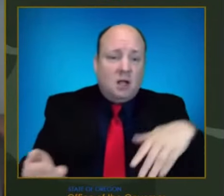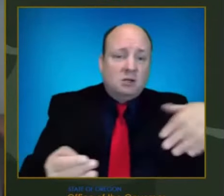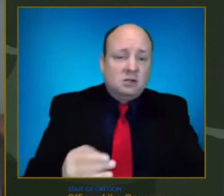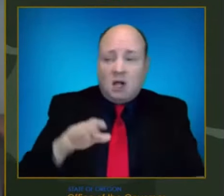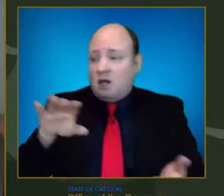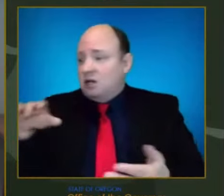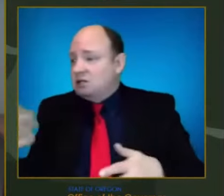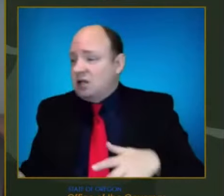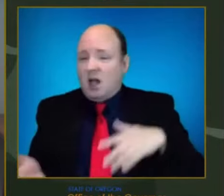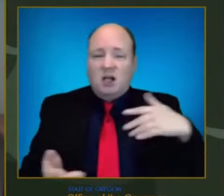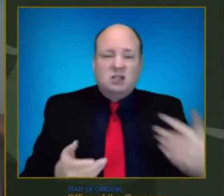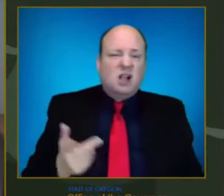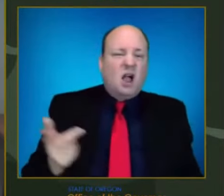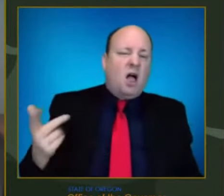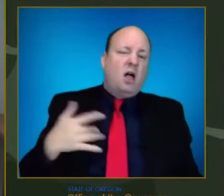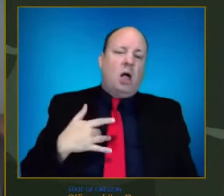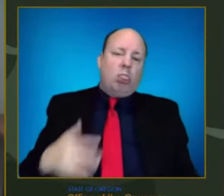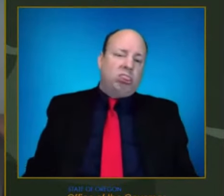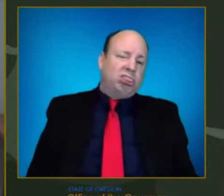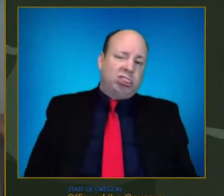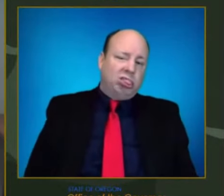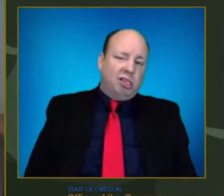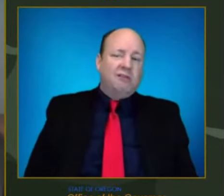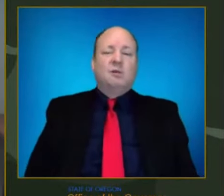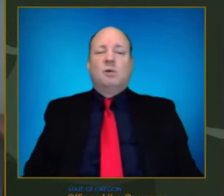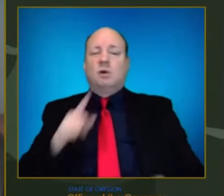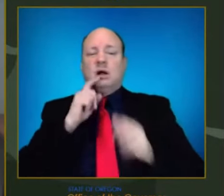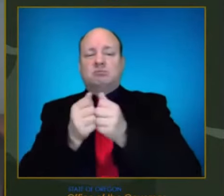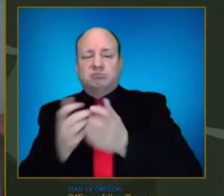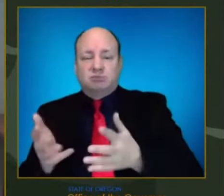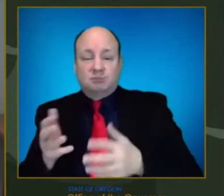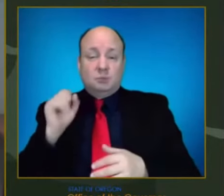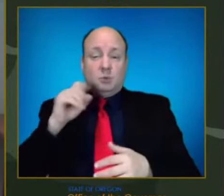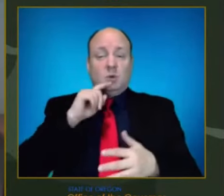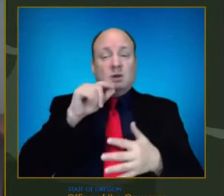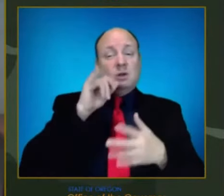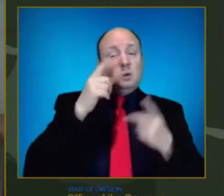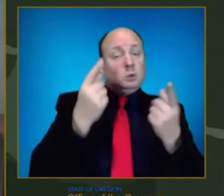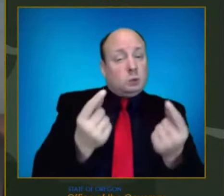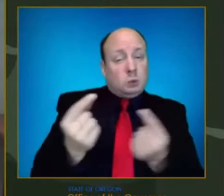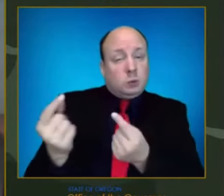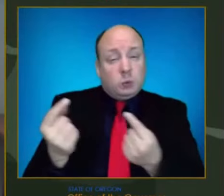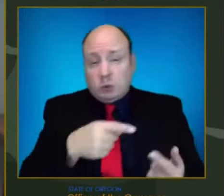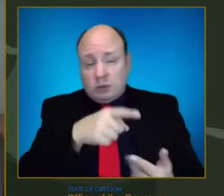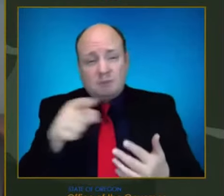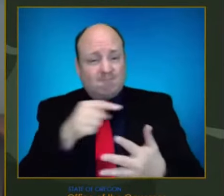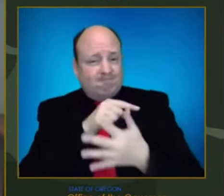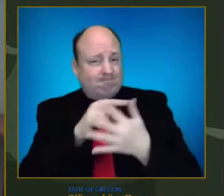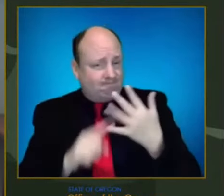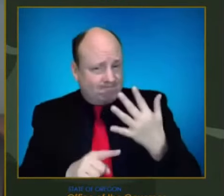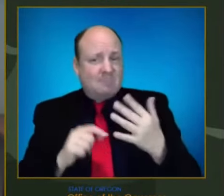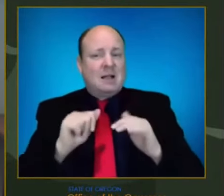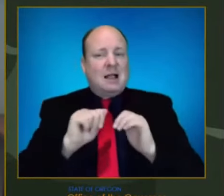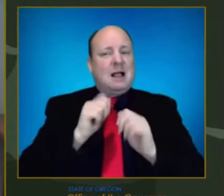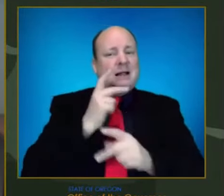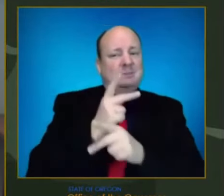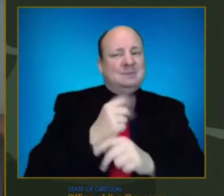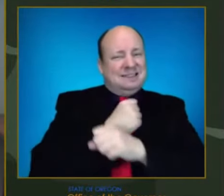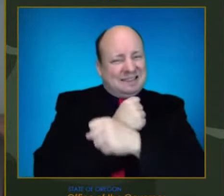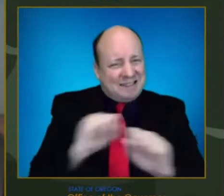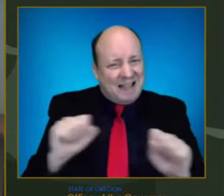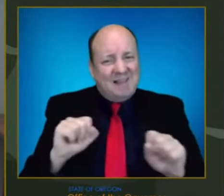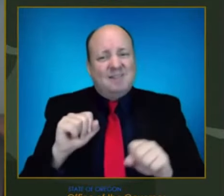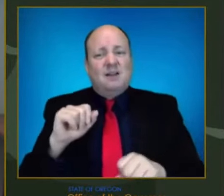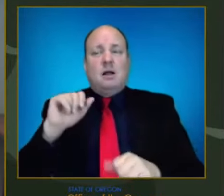anything that Oregonians can do, and we can do a lot to help keep ourselves safe and preserve our hospital capacity